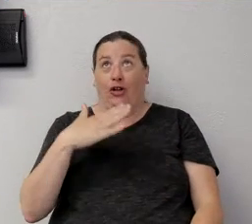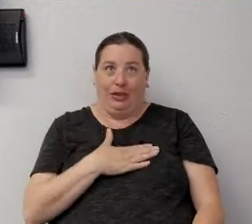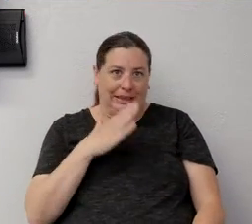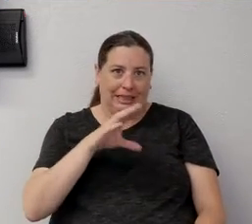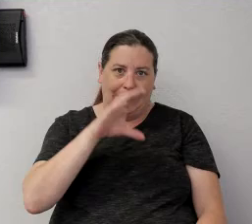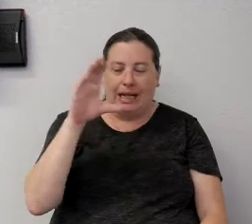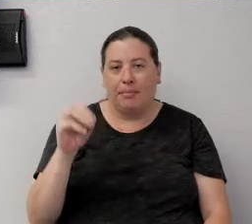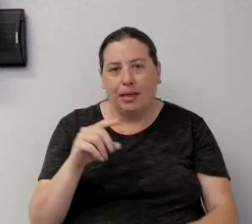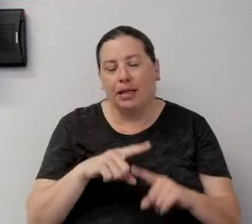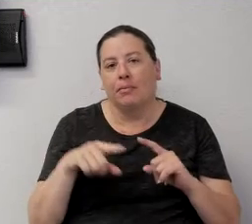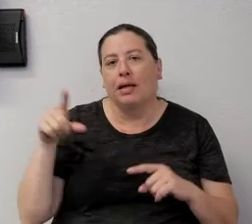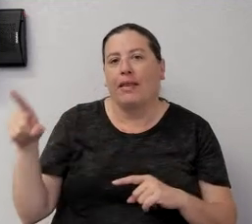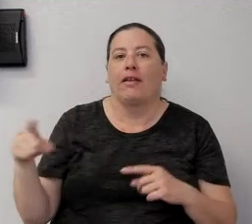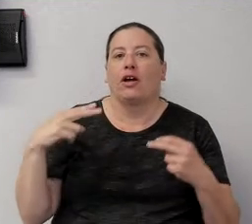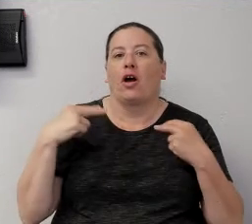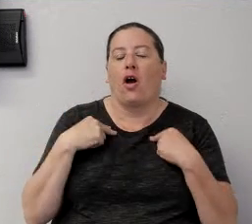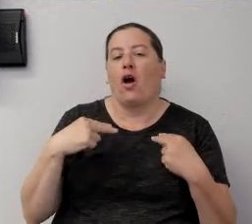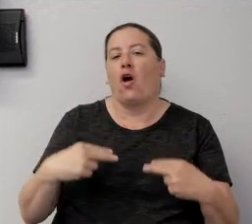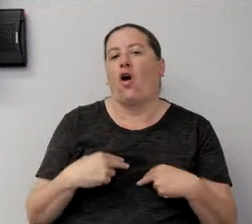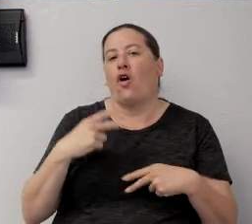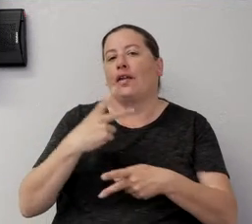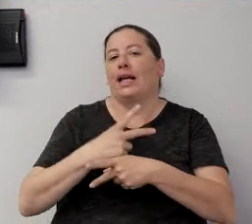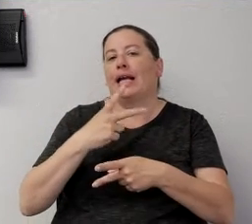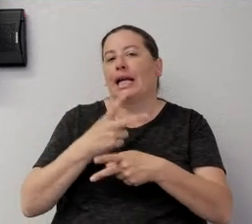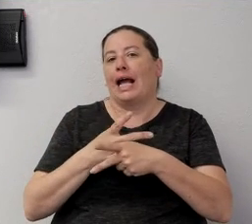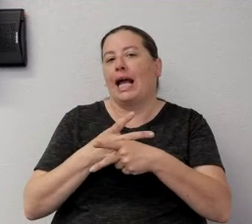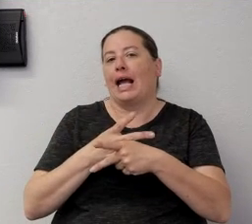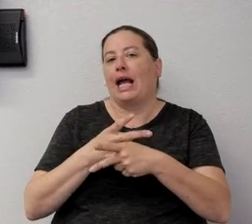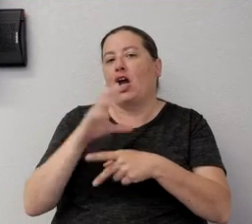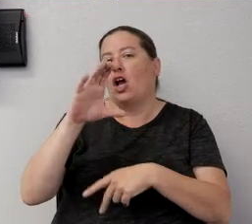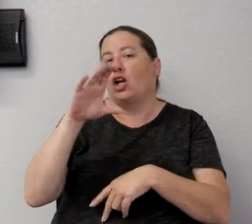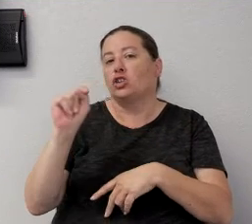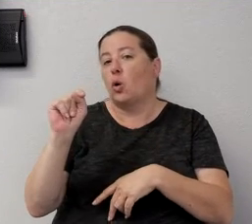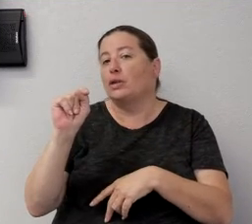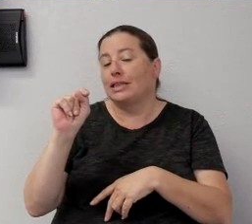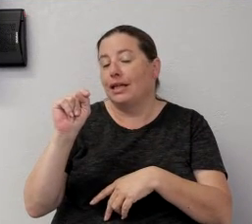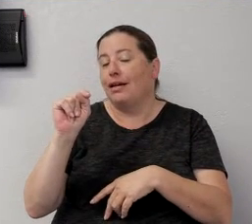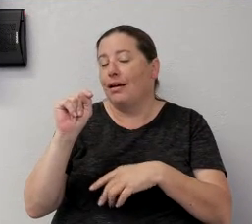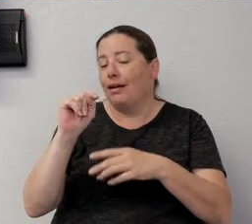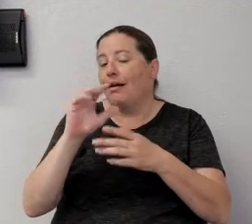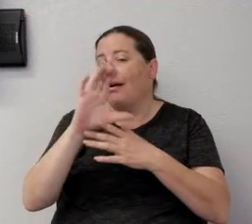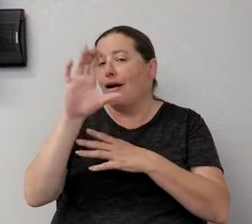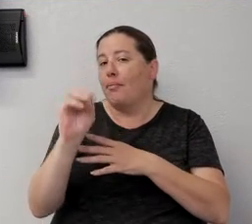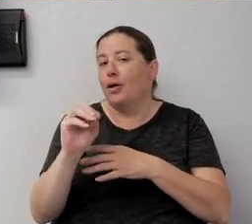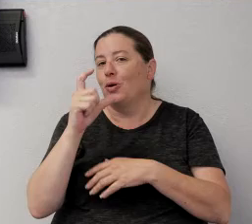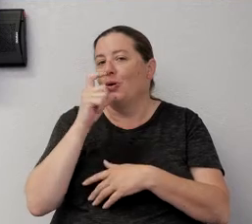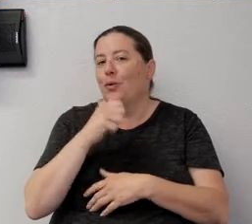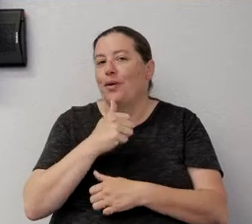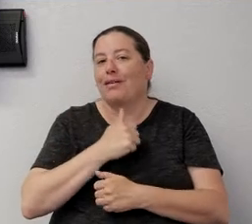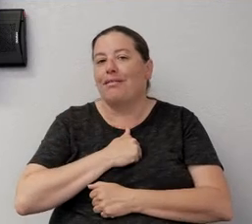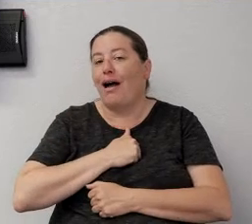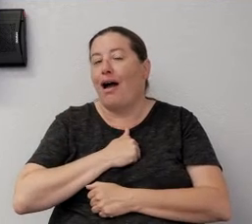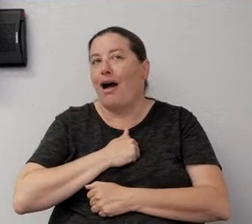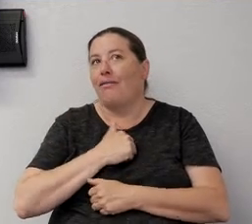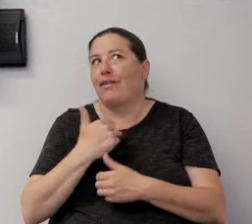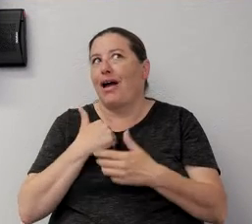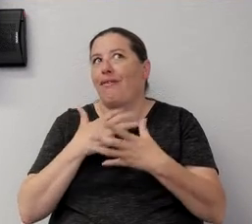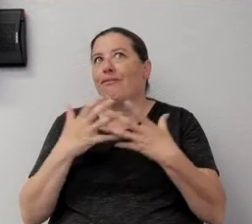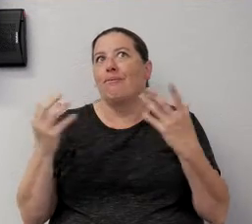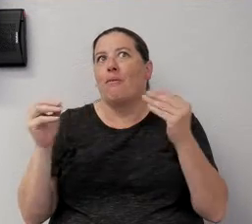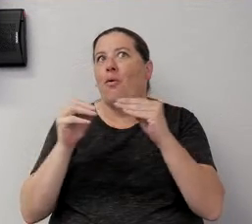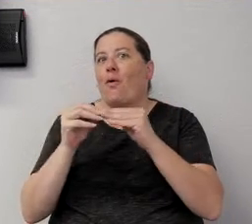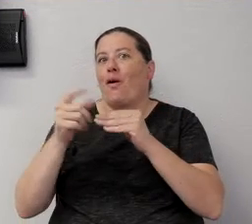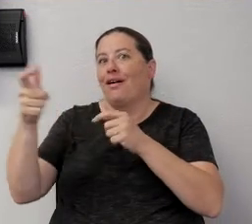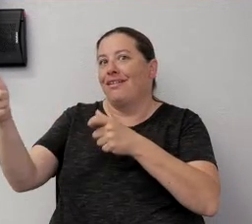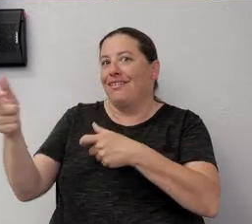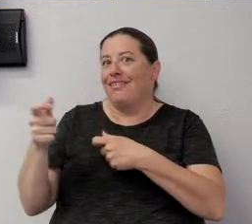but they are a healthcare consulting company who would love nothing more than to have us engage them to help us